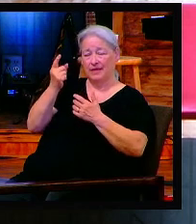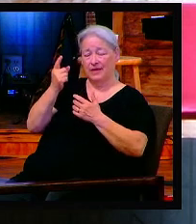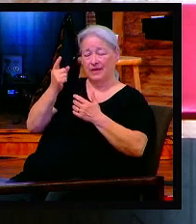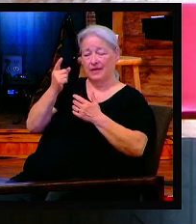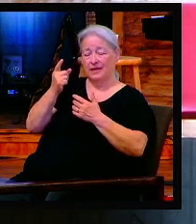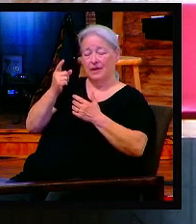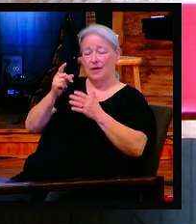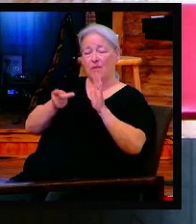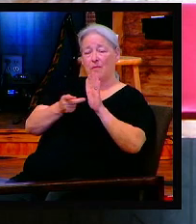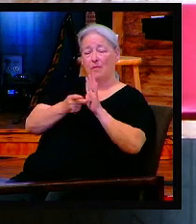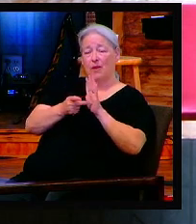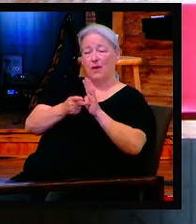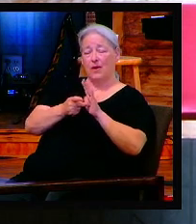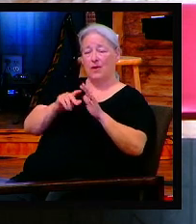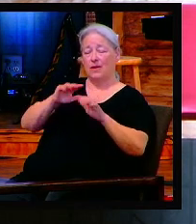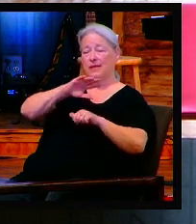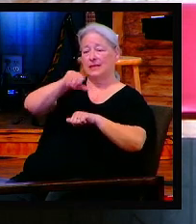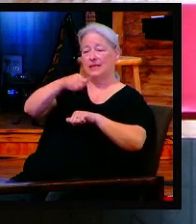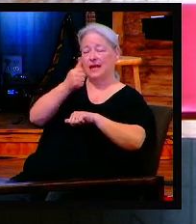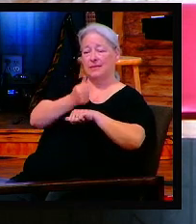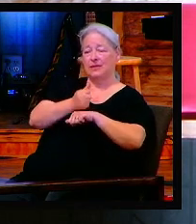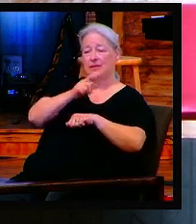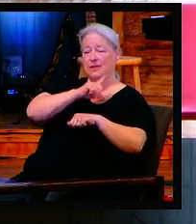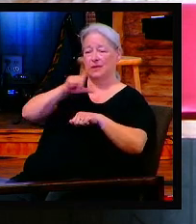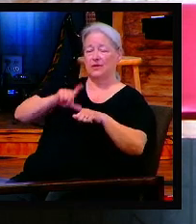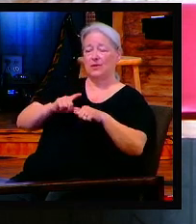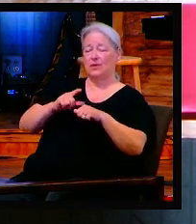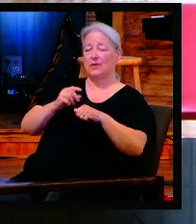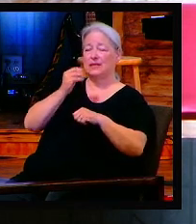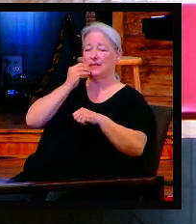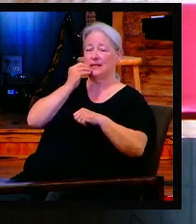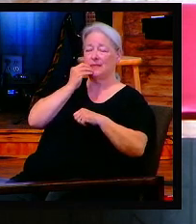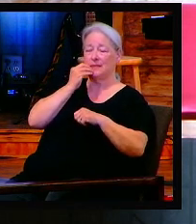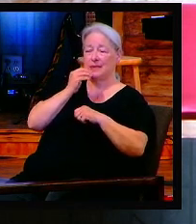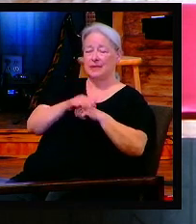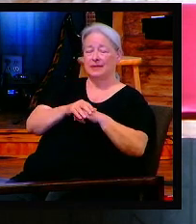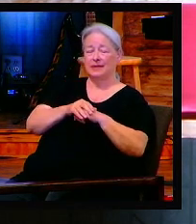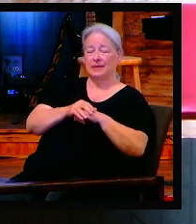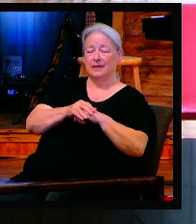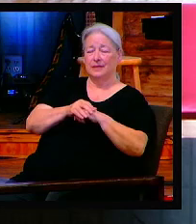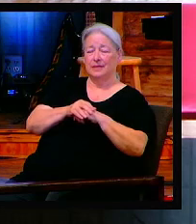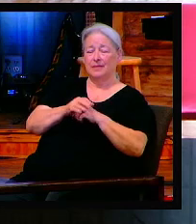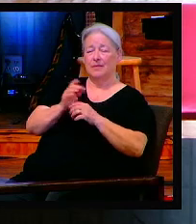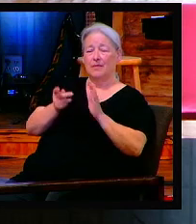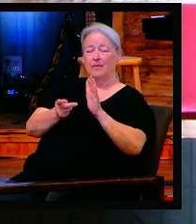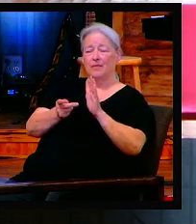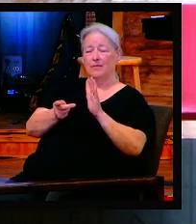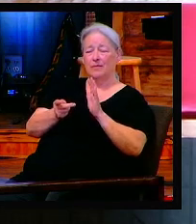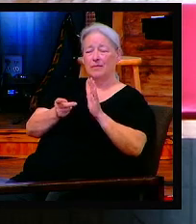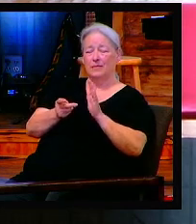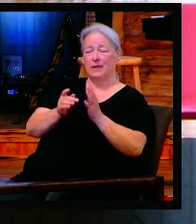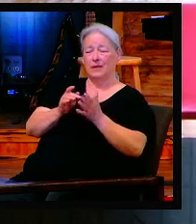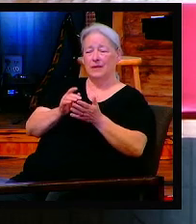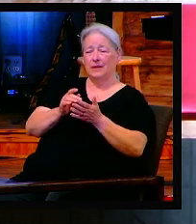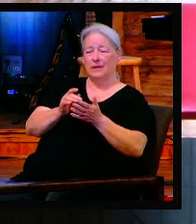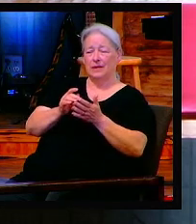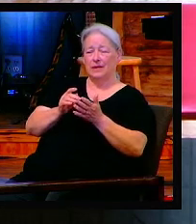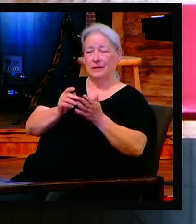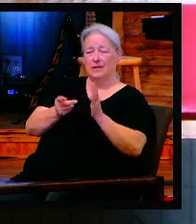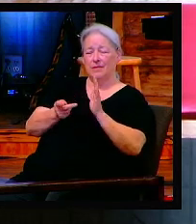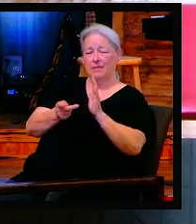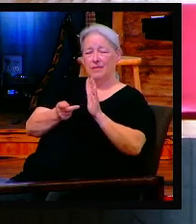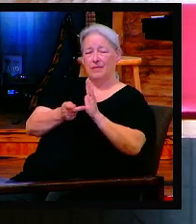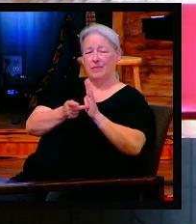establishes the Lord's Supper. And he says these words. As often as you do this, do this in remembrance of me. So one of our